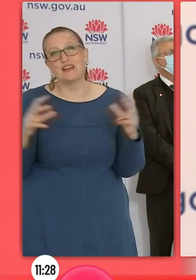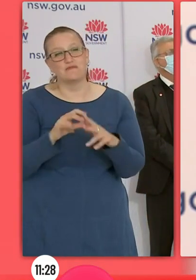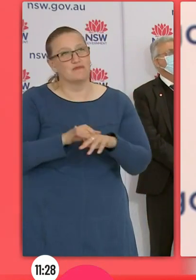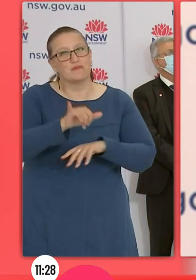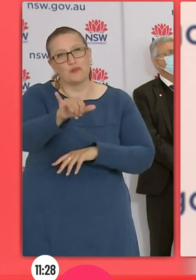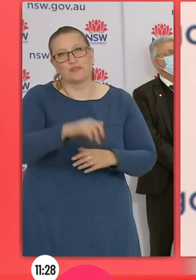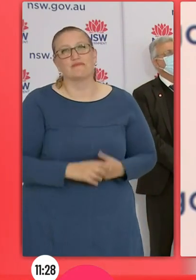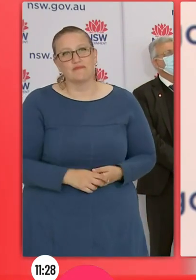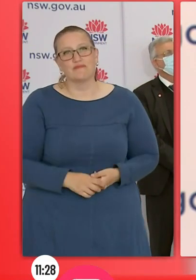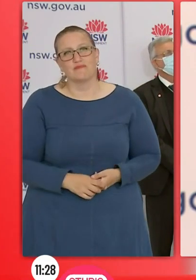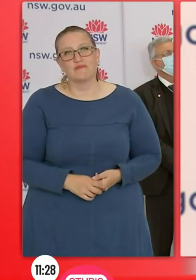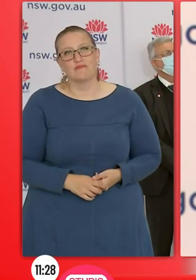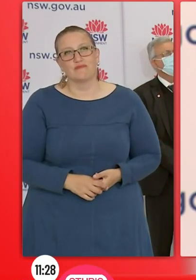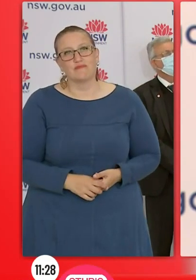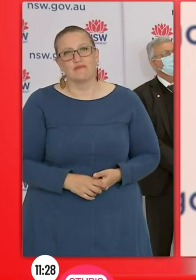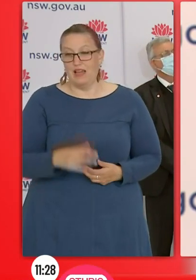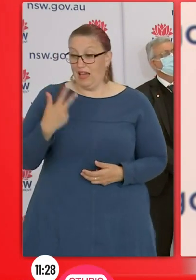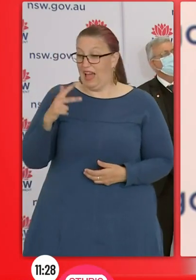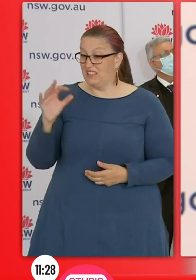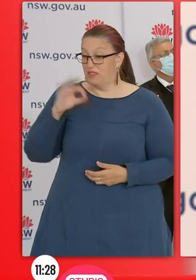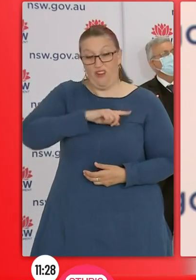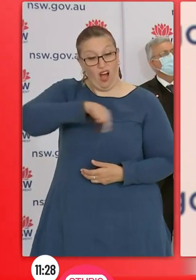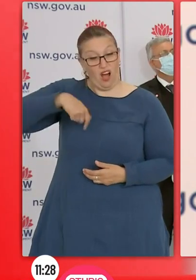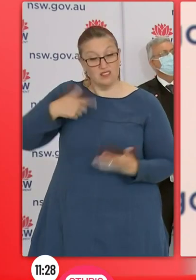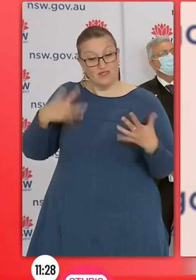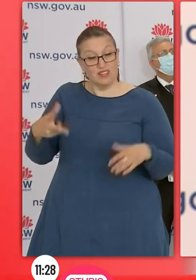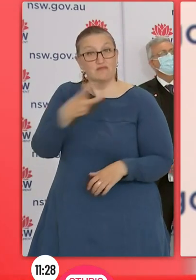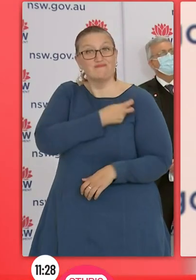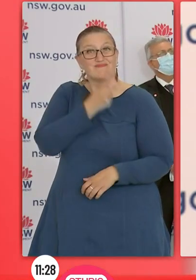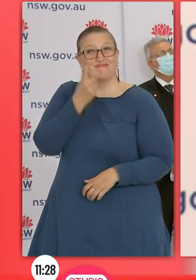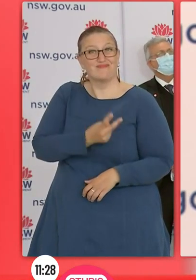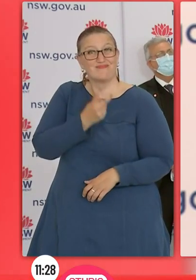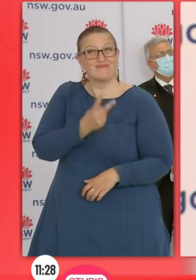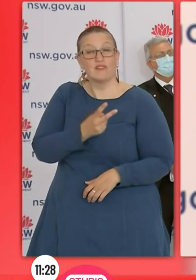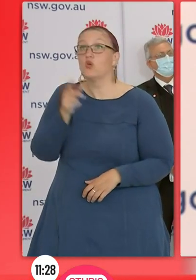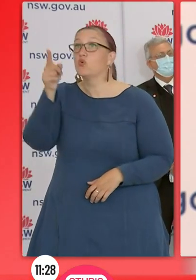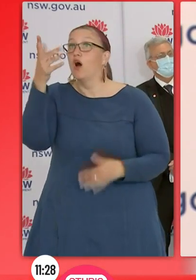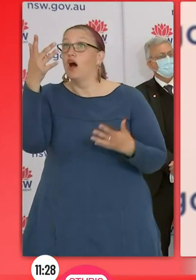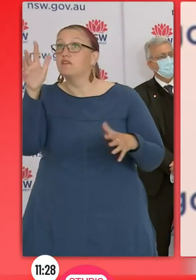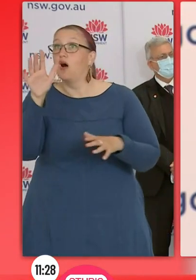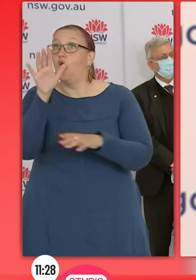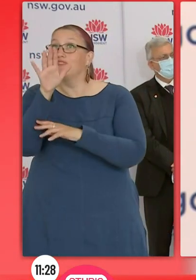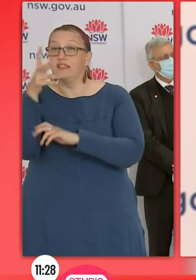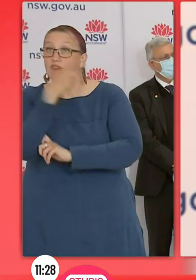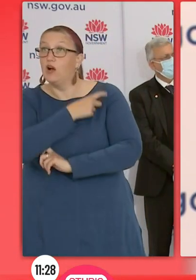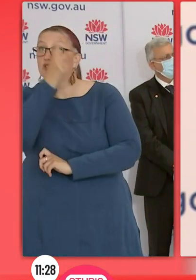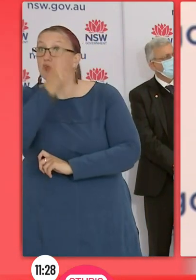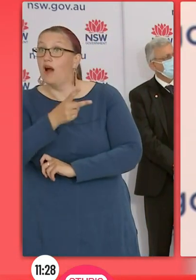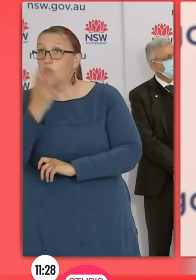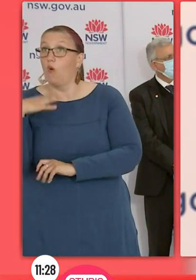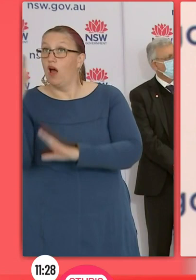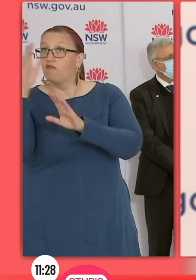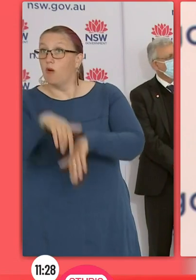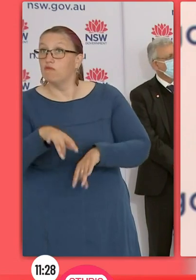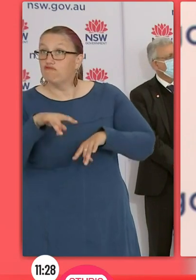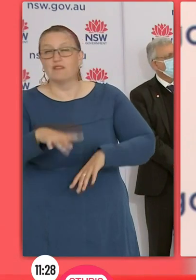once you're welcoming home Aussies that are fully vaccinated, you have a different quarantine system. And that's why I'd like all of us to think about what life will look